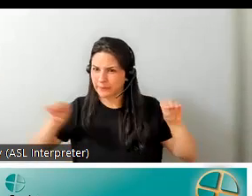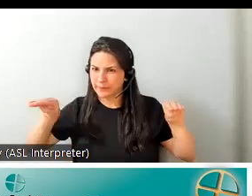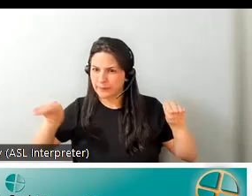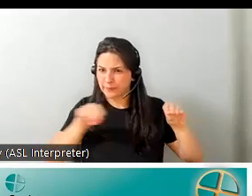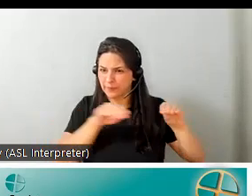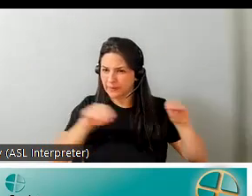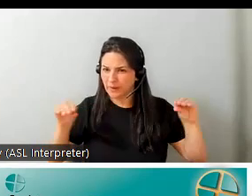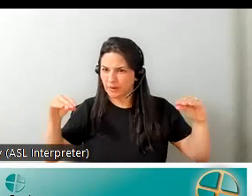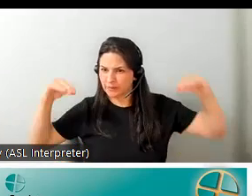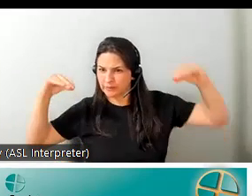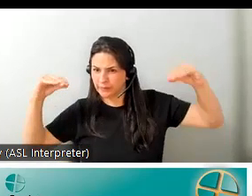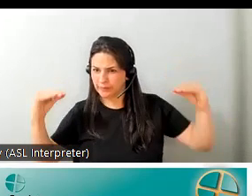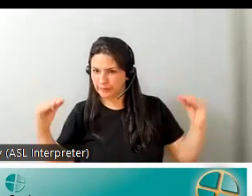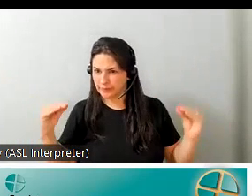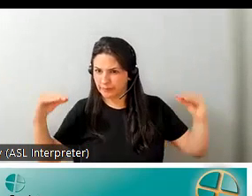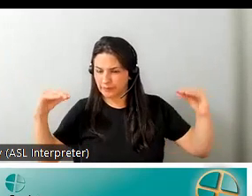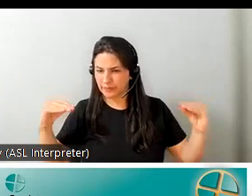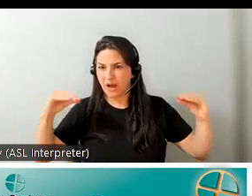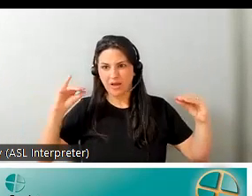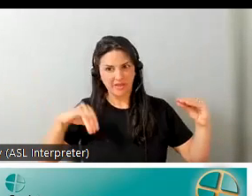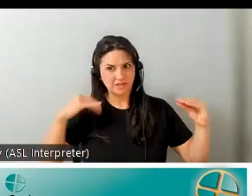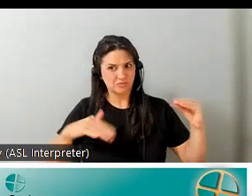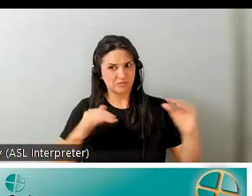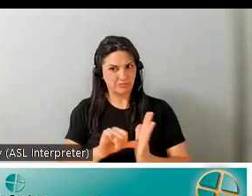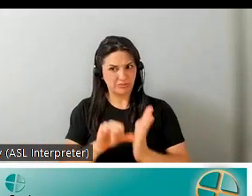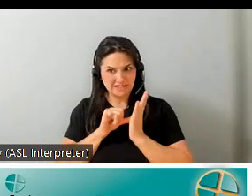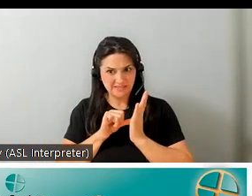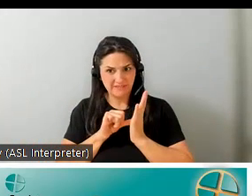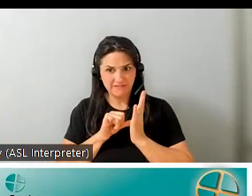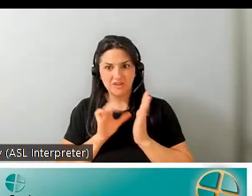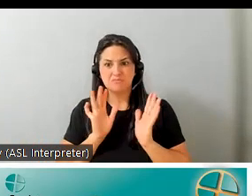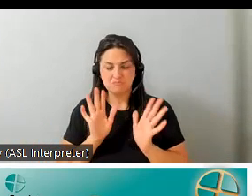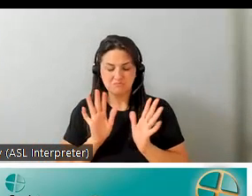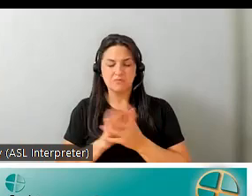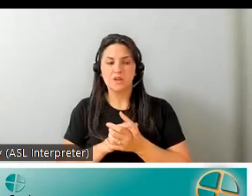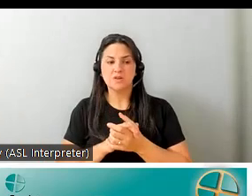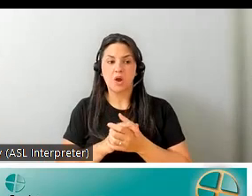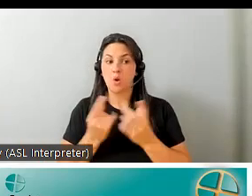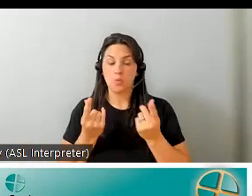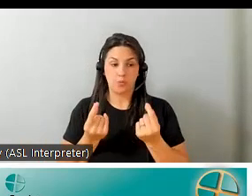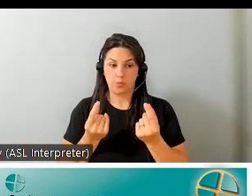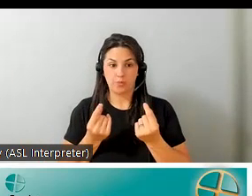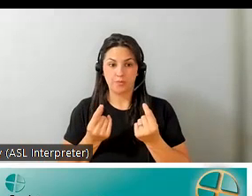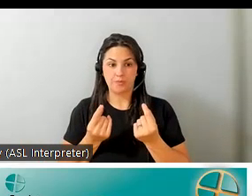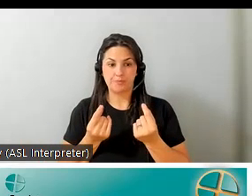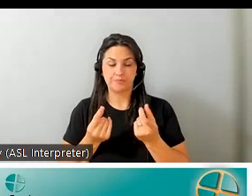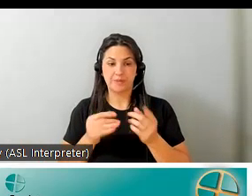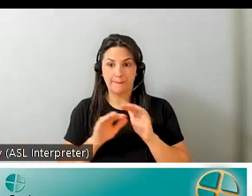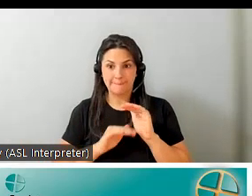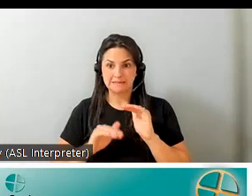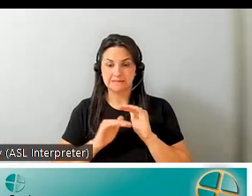is really quite impressive in and of itself and so uh what we were able to do was basically put